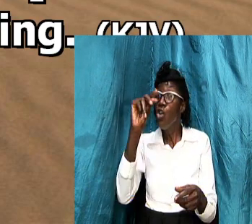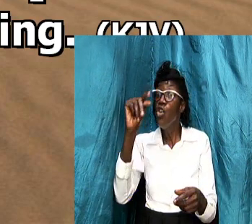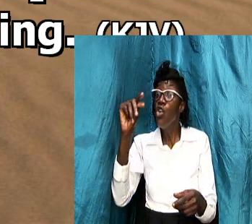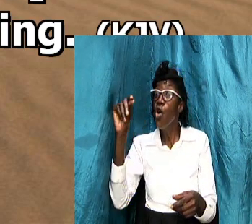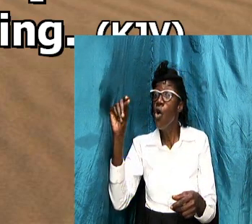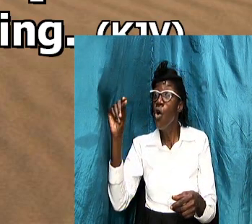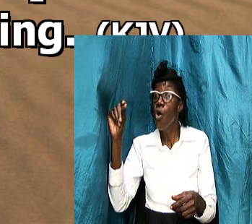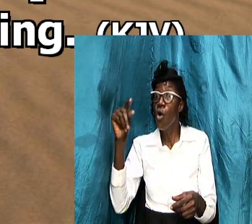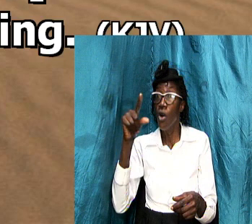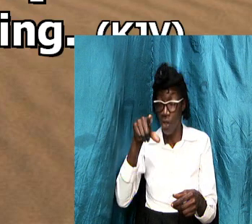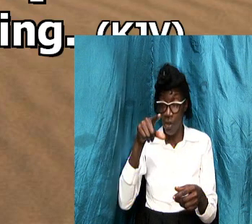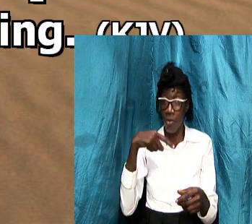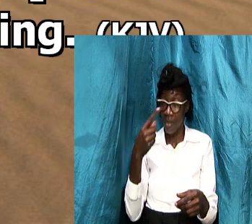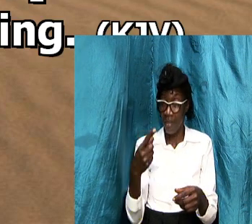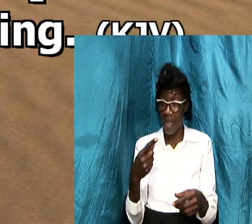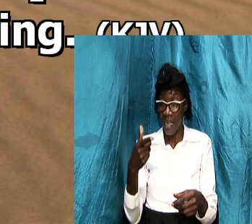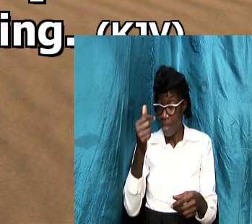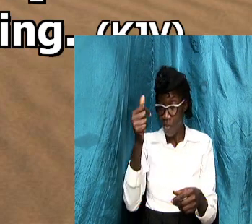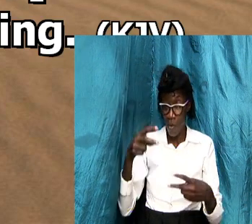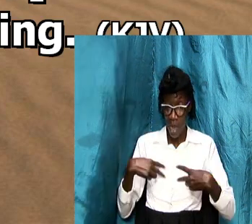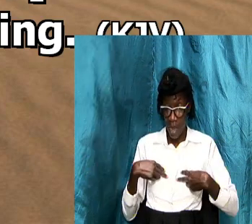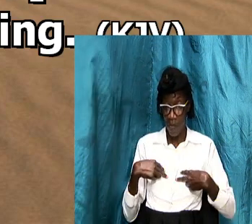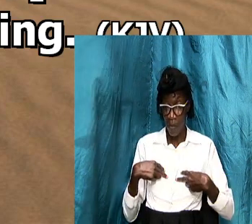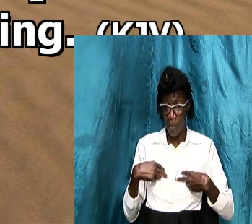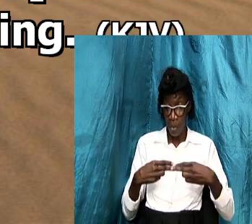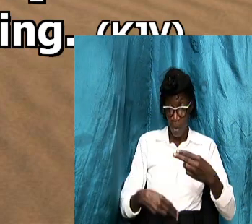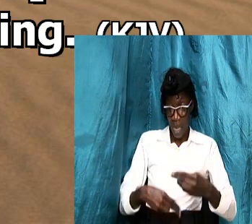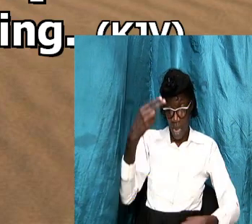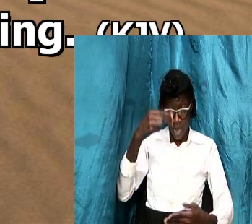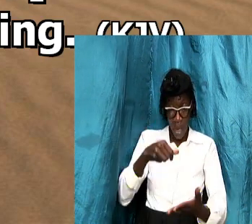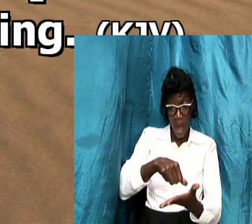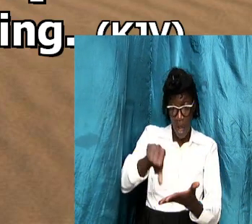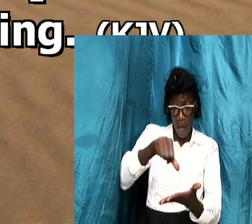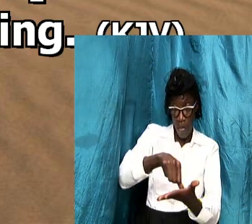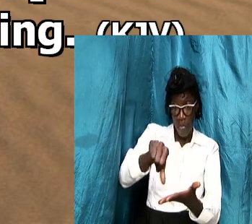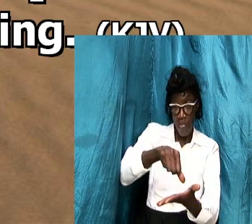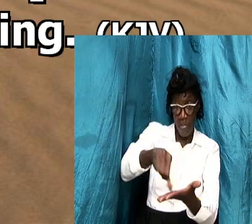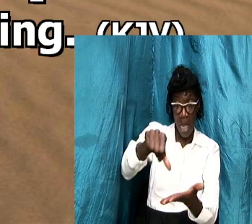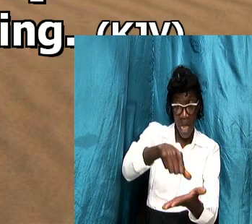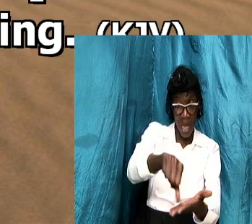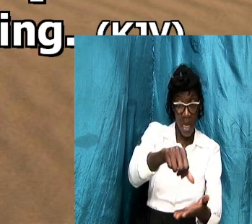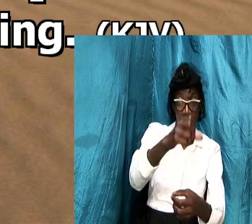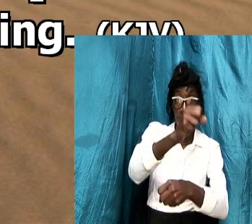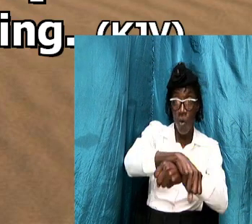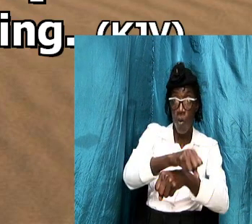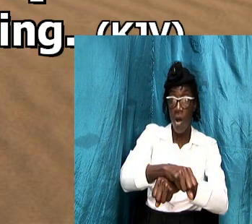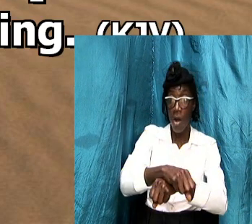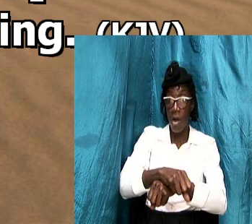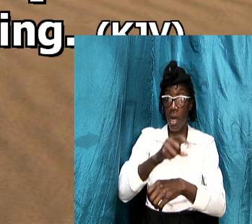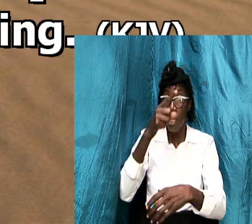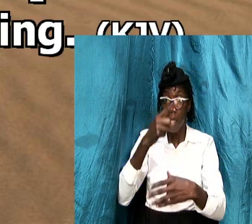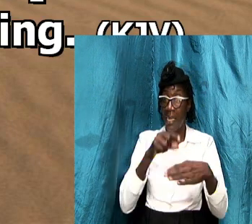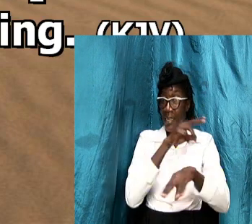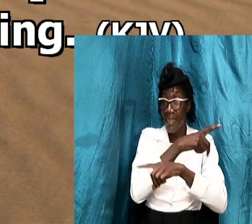have a higher paying job it is going to trump what is written in the word of god no